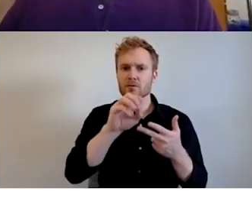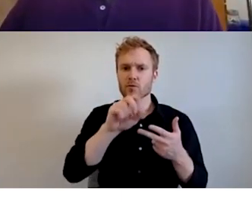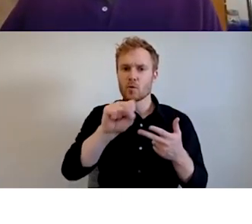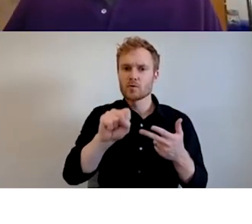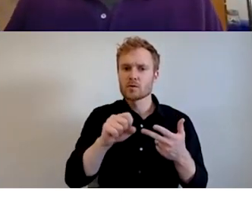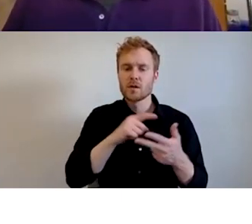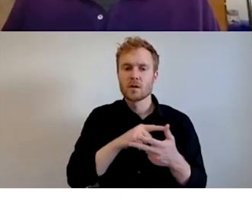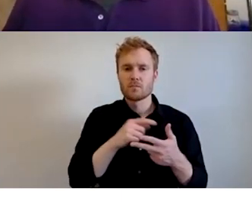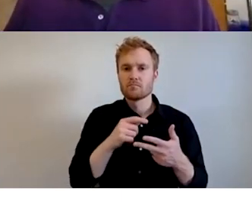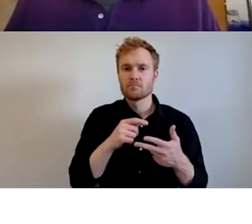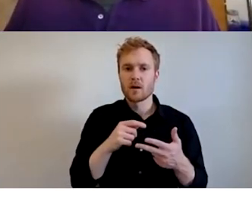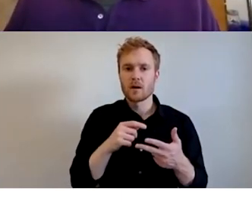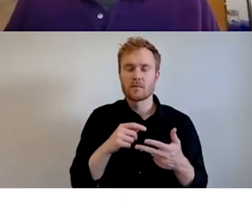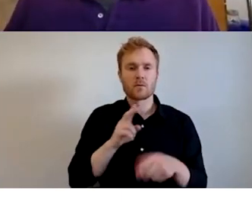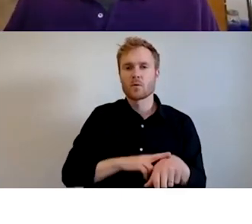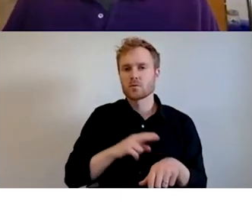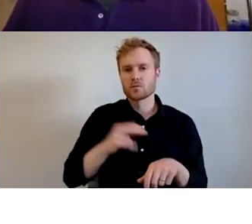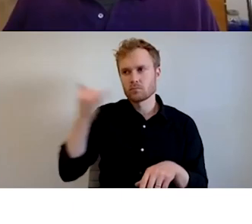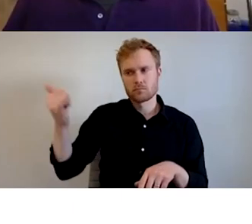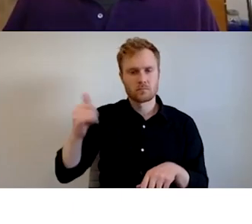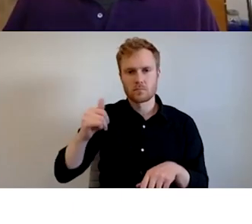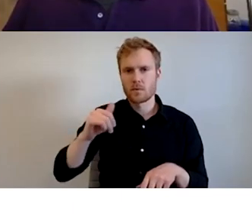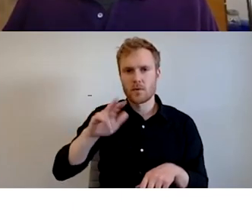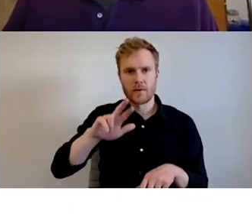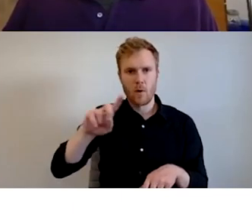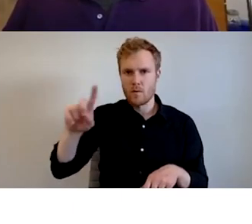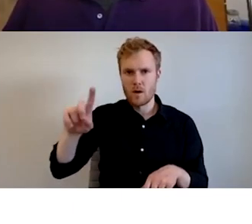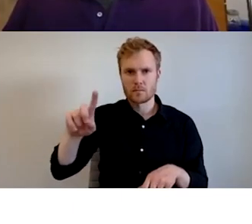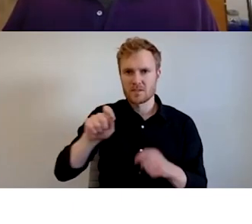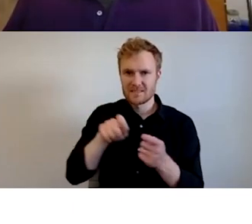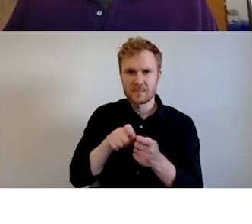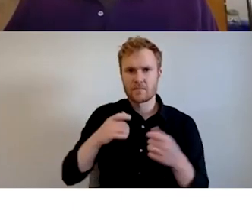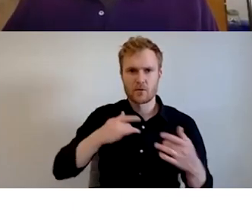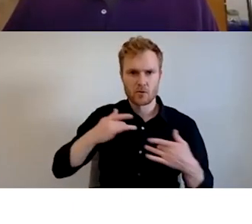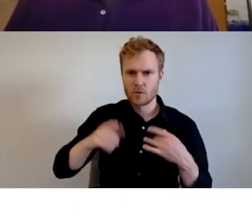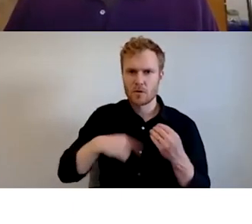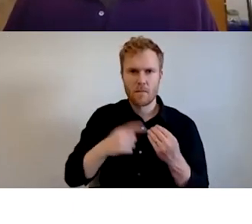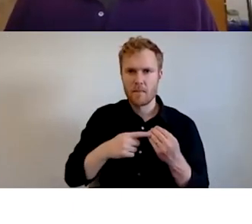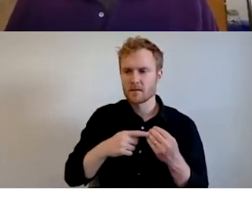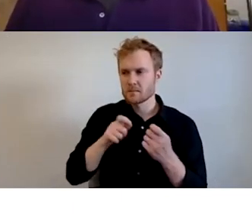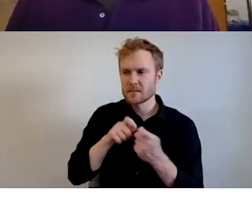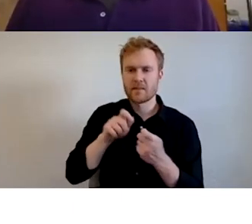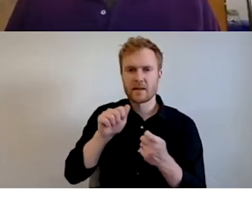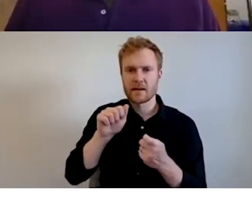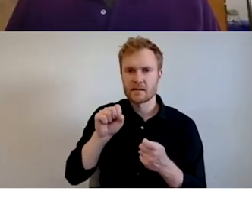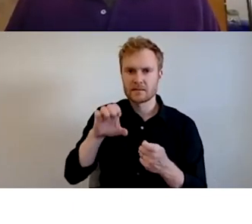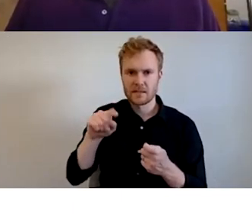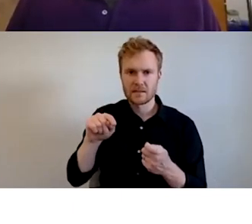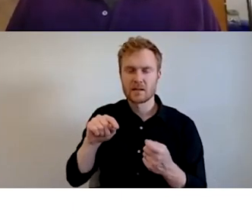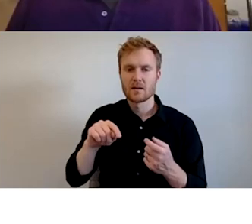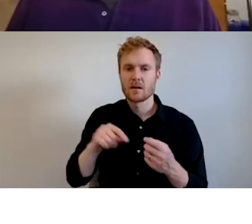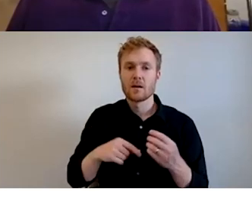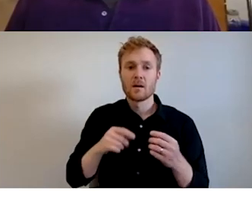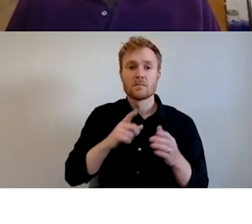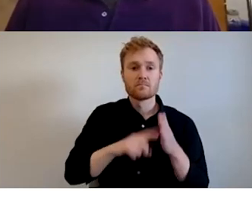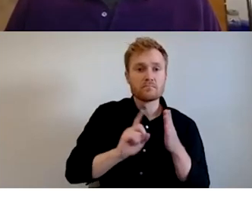you can always chat with 311 if you have a specific concern about a specific asset. Um, you can check out more documents on the city